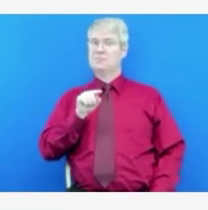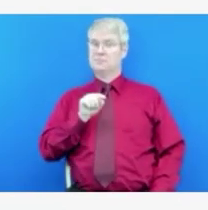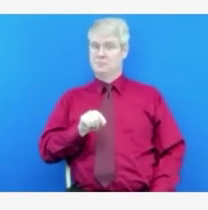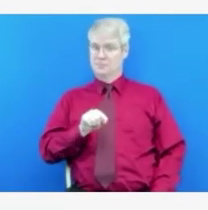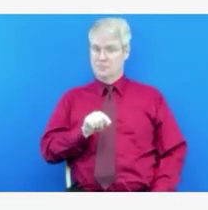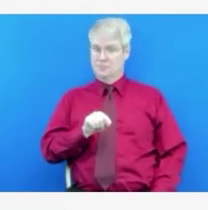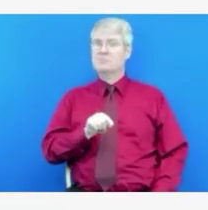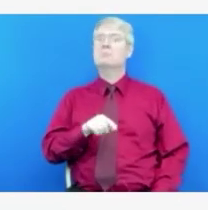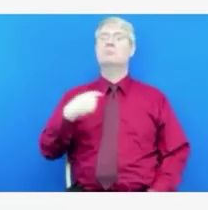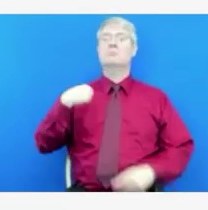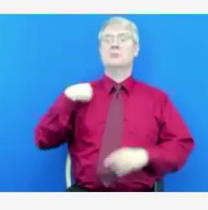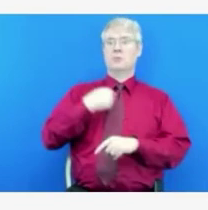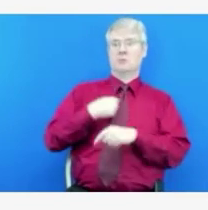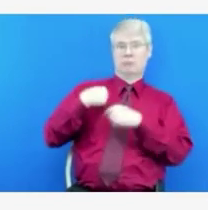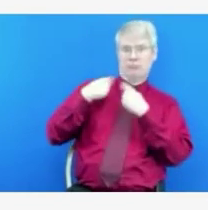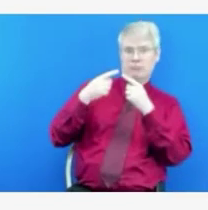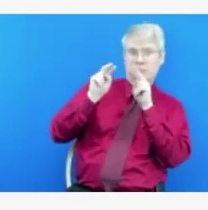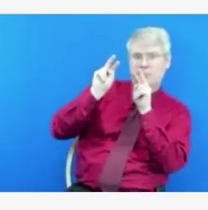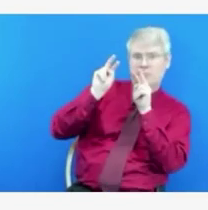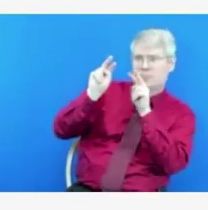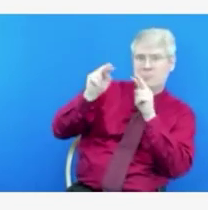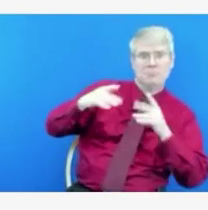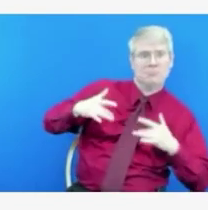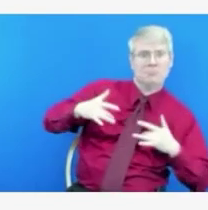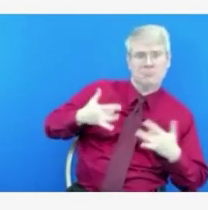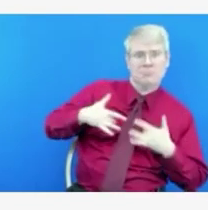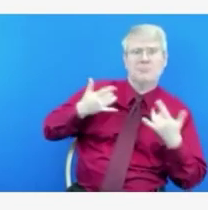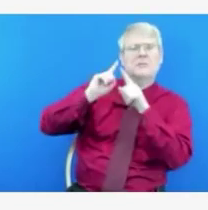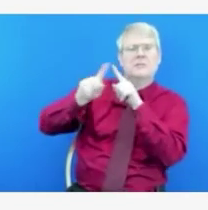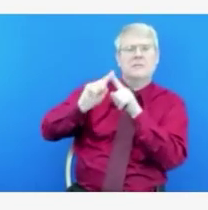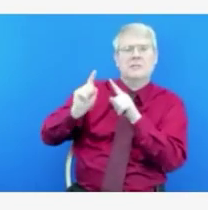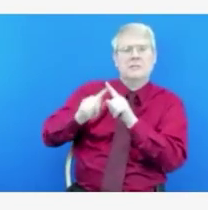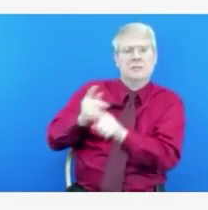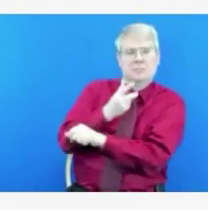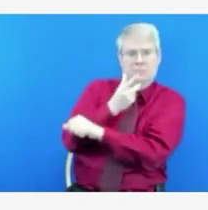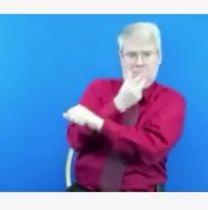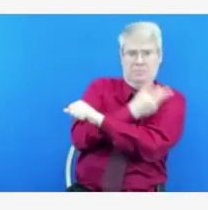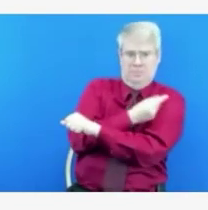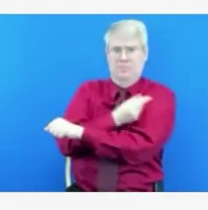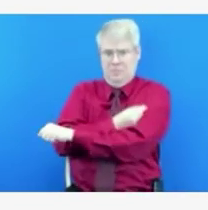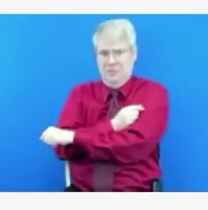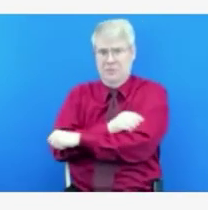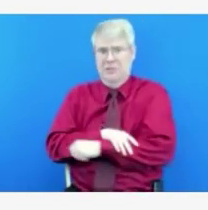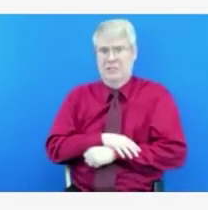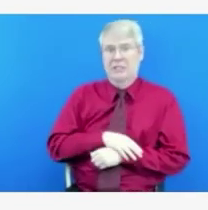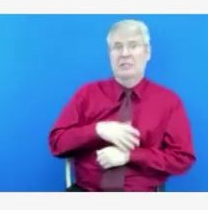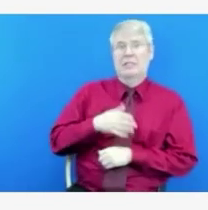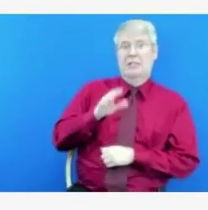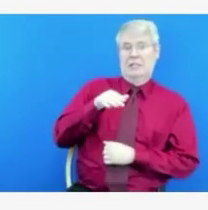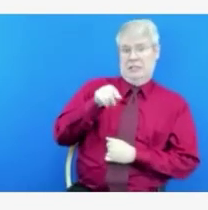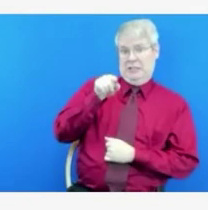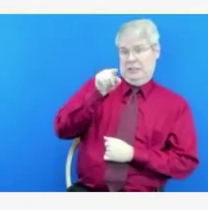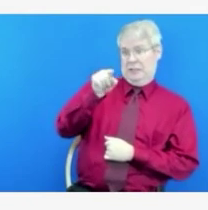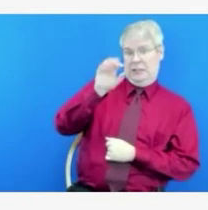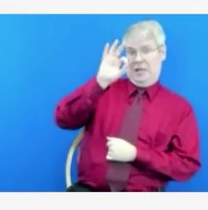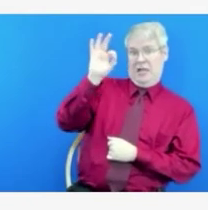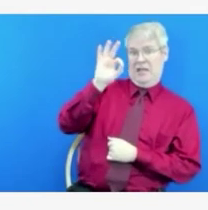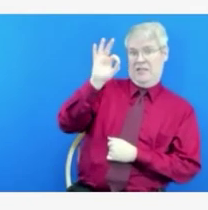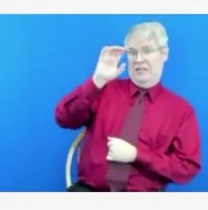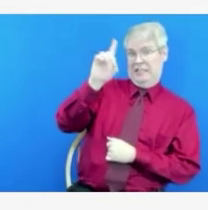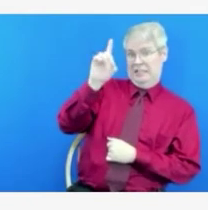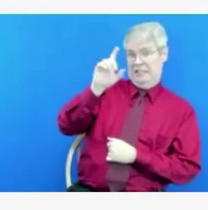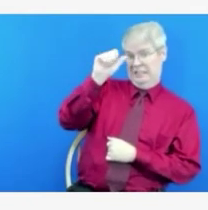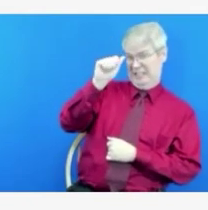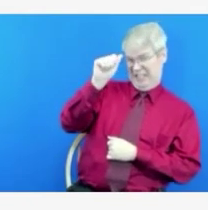the FDA's advisory committee that is meeting this Thursday and Friday. I'll be listening to as much of it as I can between